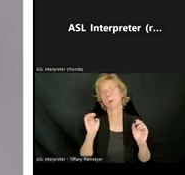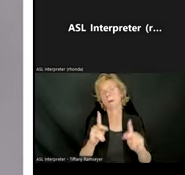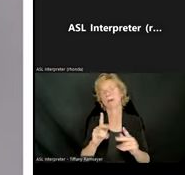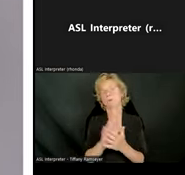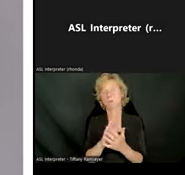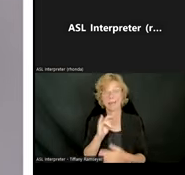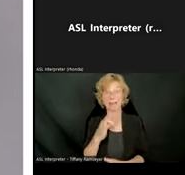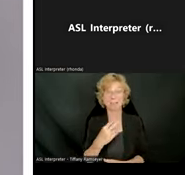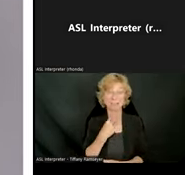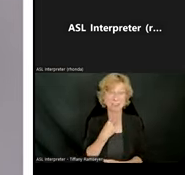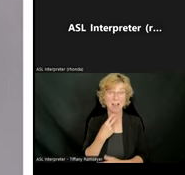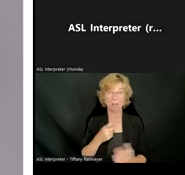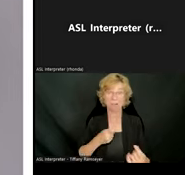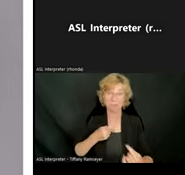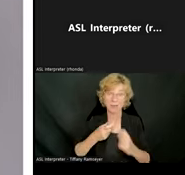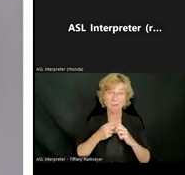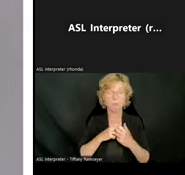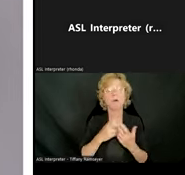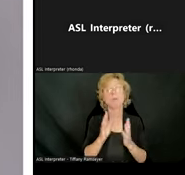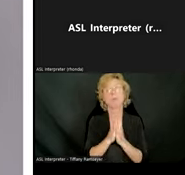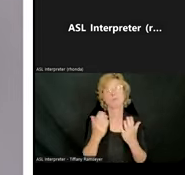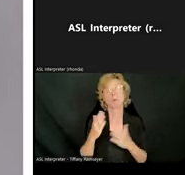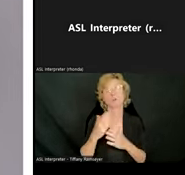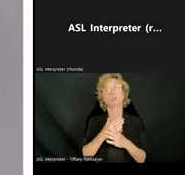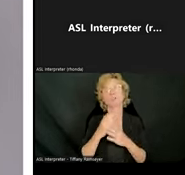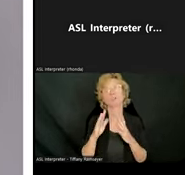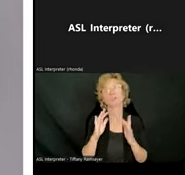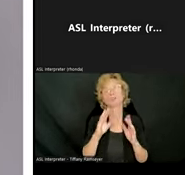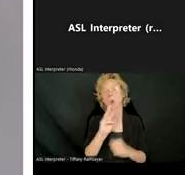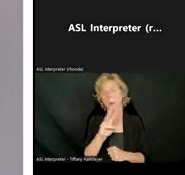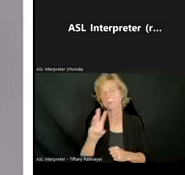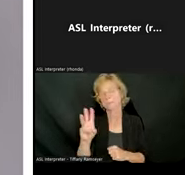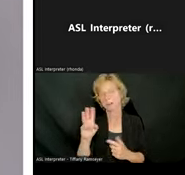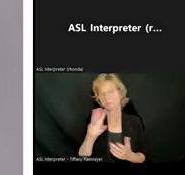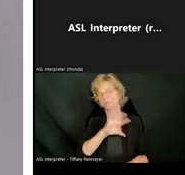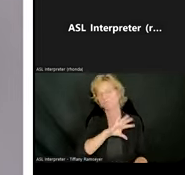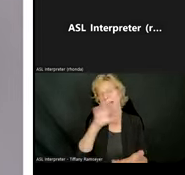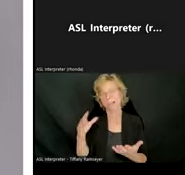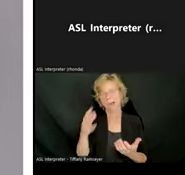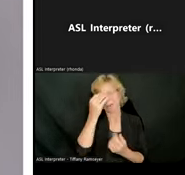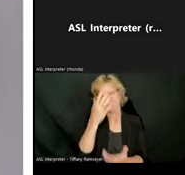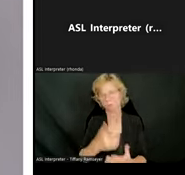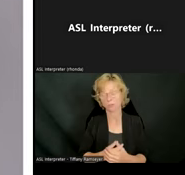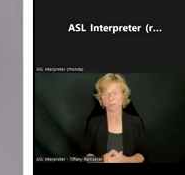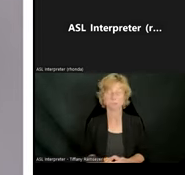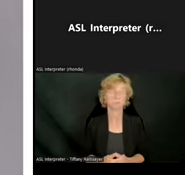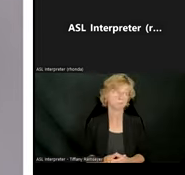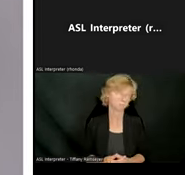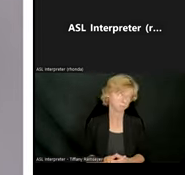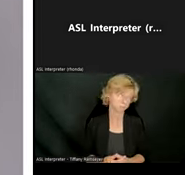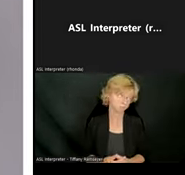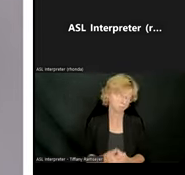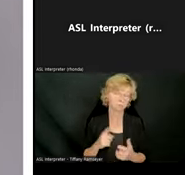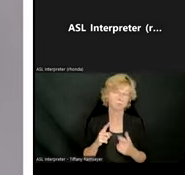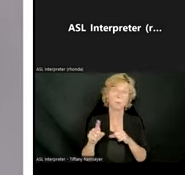Bookshare website is a wealth of information that will help. the other thing I wanted to highlight, which I don't think is included here, but we're happy to send information to